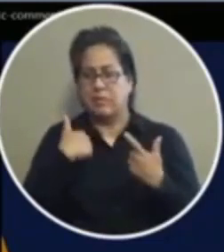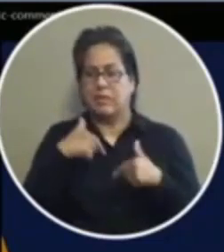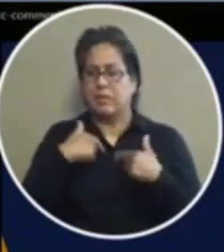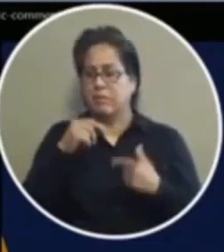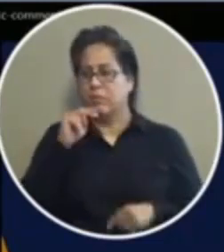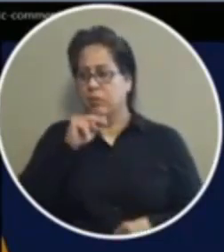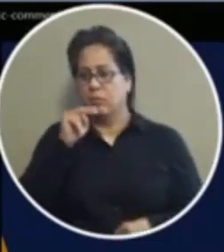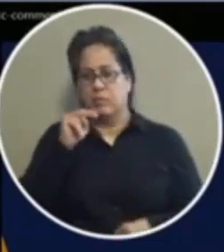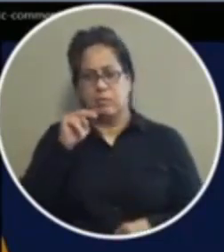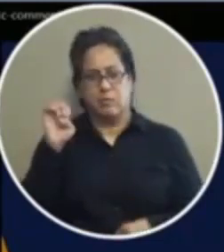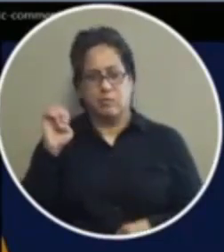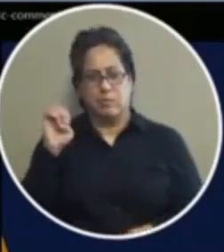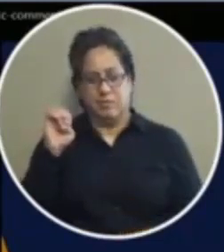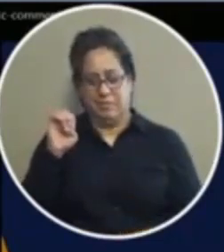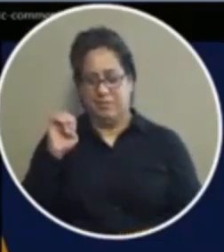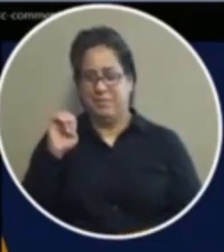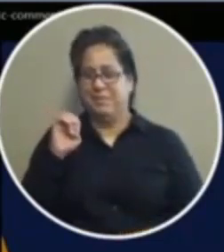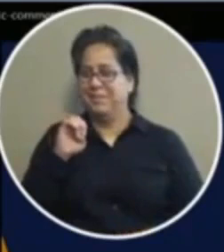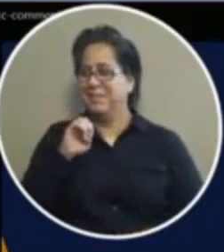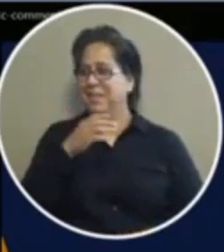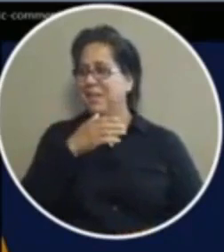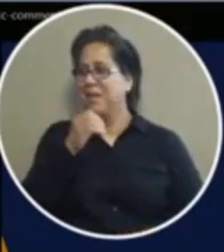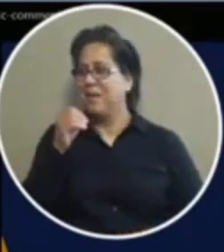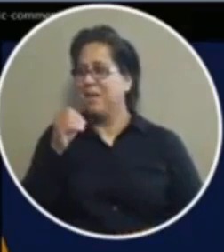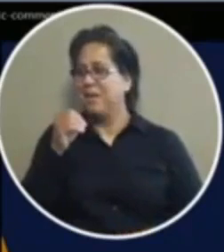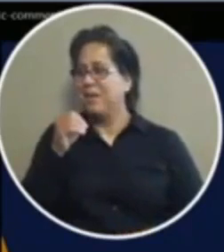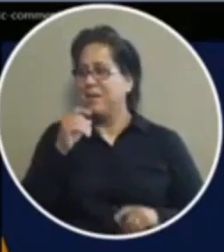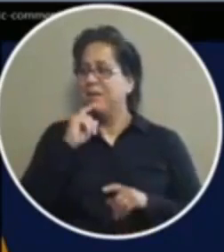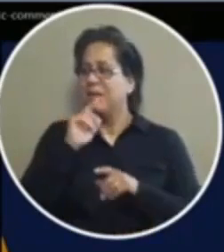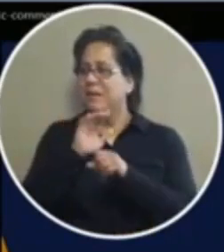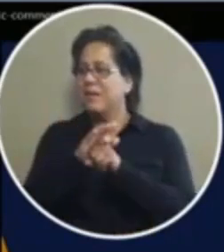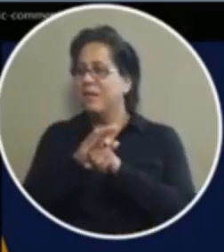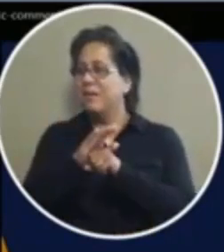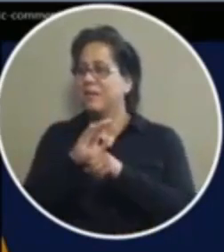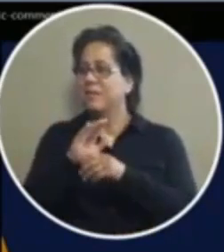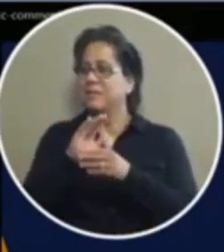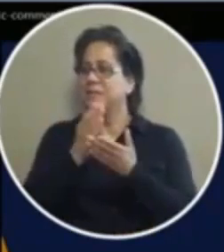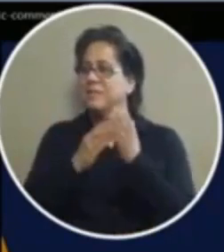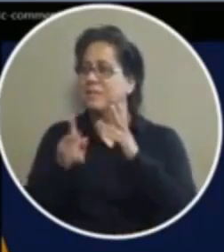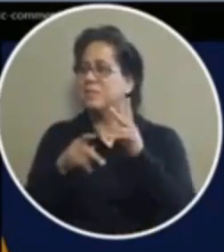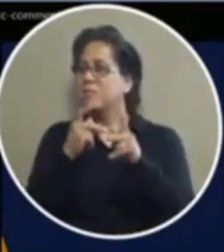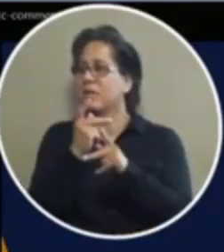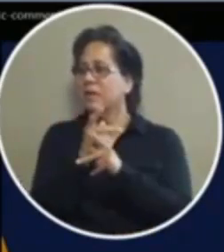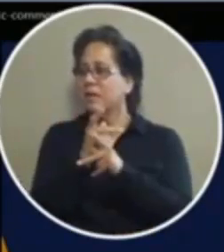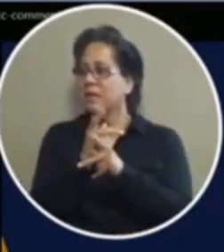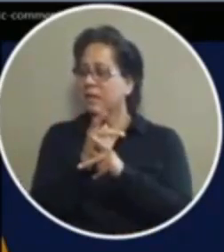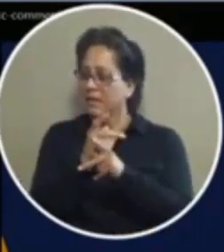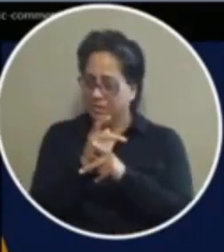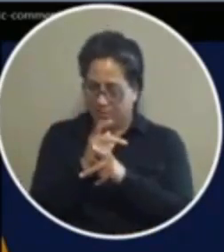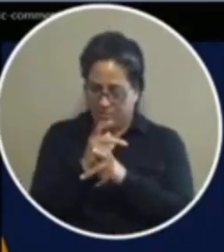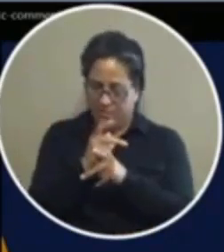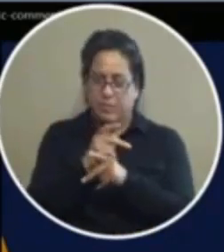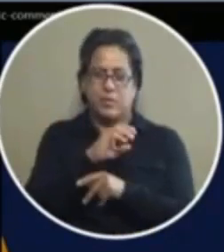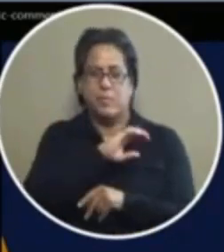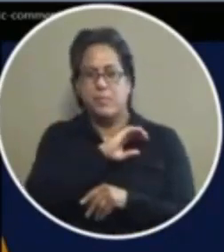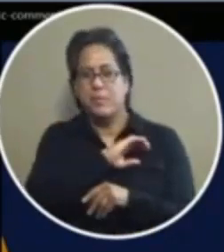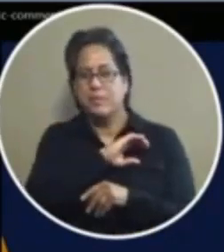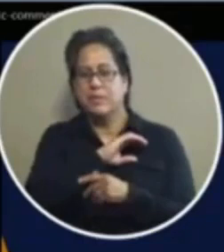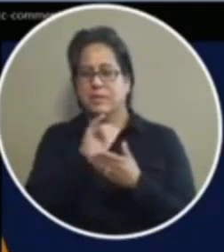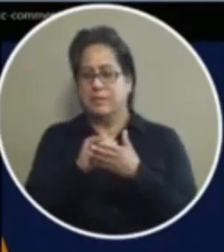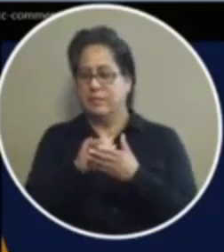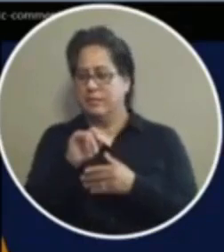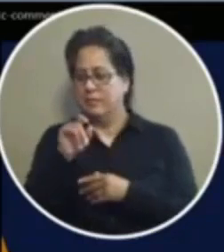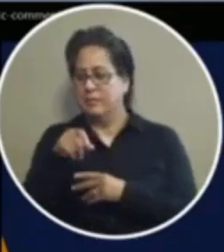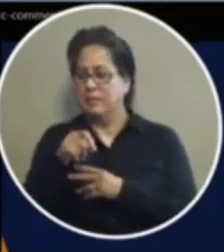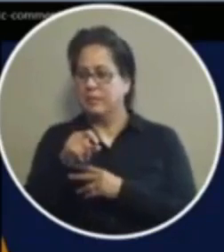so i i can guarantee you there's always some kind of you know police presence that needs to